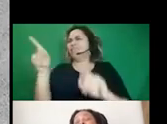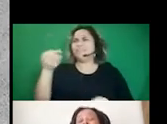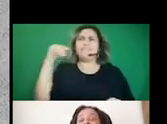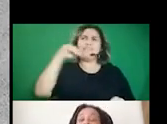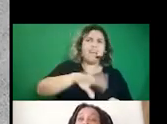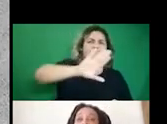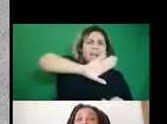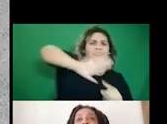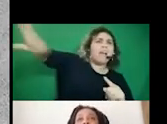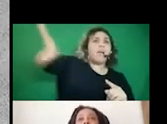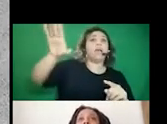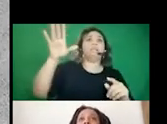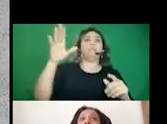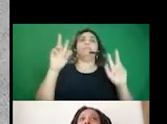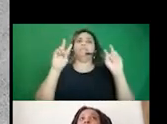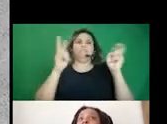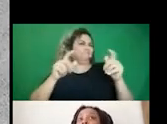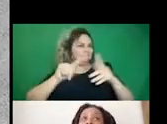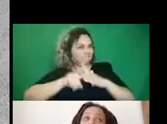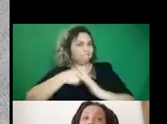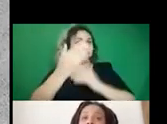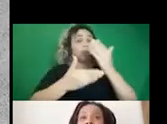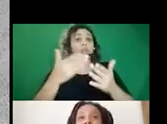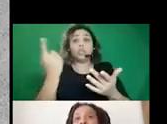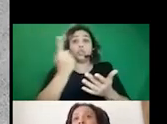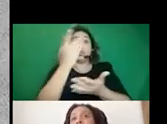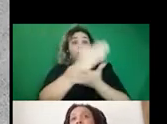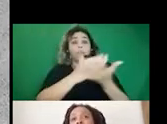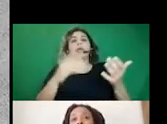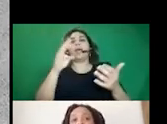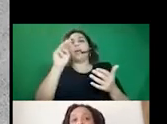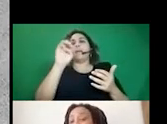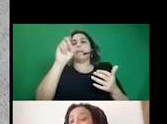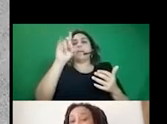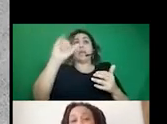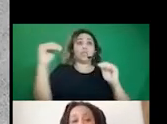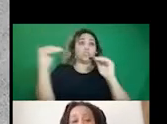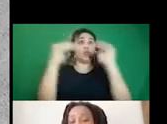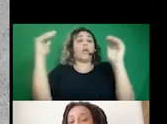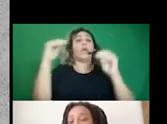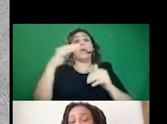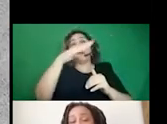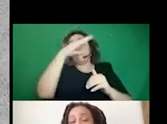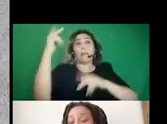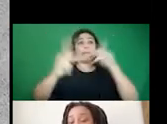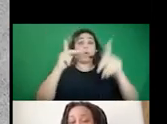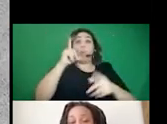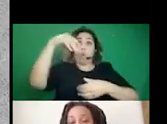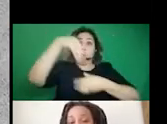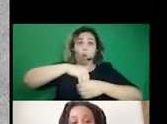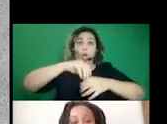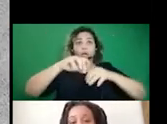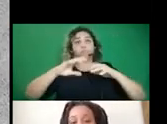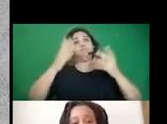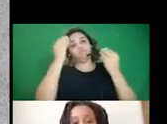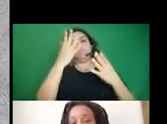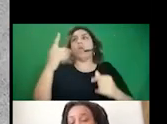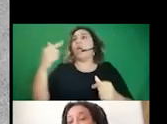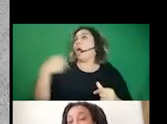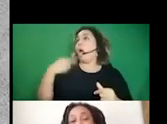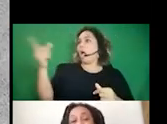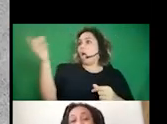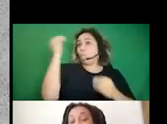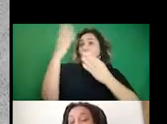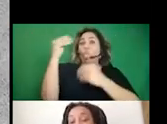makes me think about like something that we say at Media Justice, like black people who are on these platforms act as first responders for disinformation.